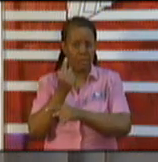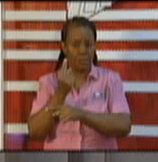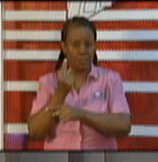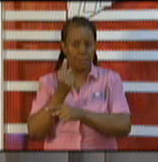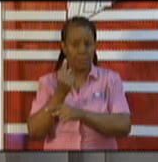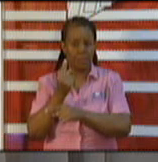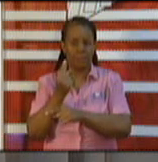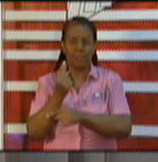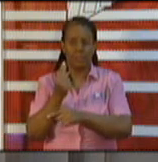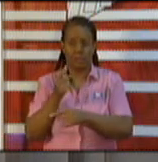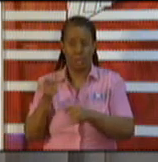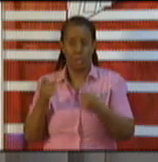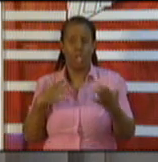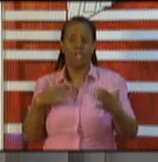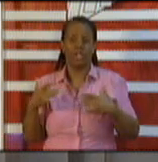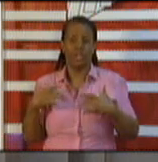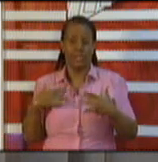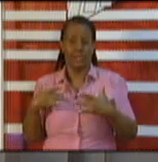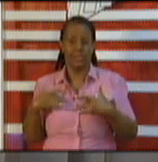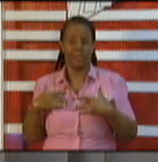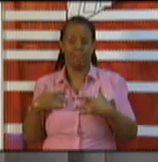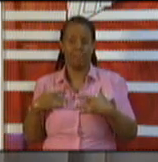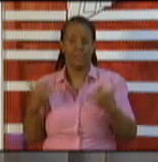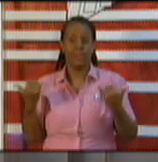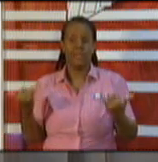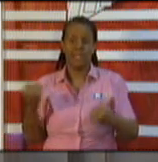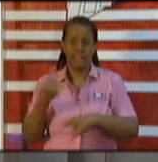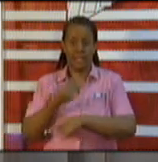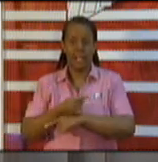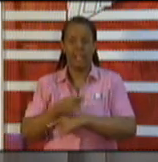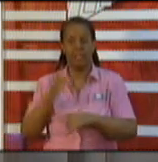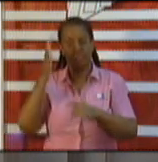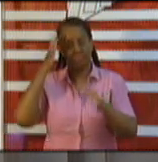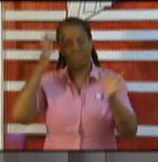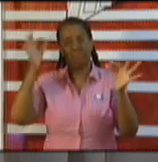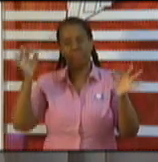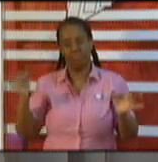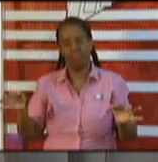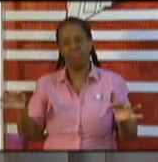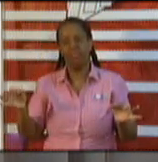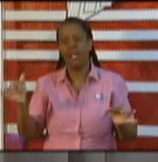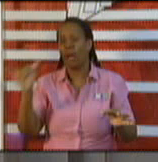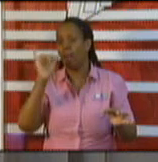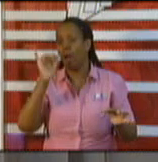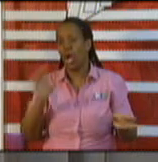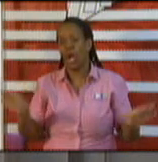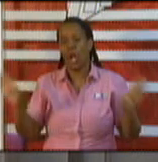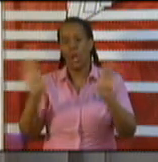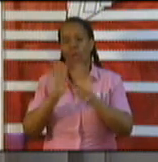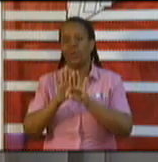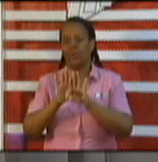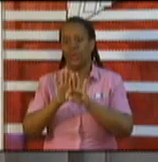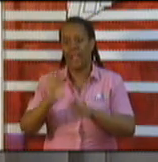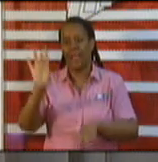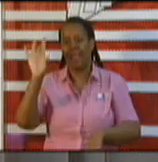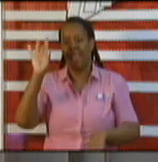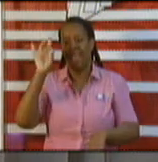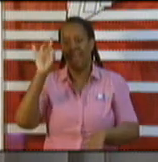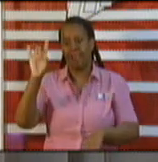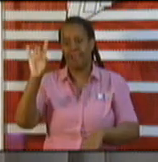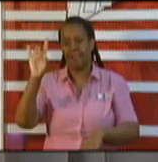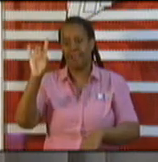cause for concern, and today the decision has been taken to roll back. So bars will now be closed until 8 p.m.